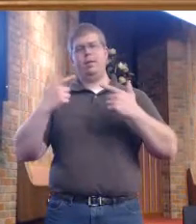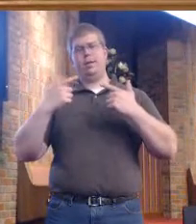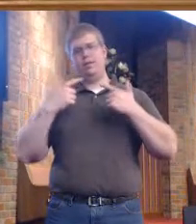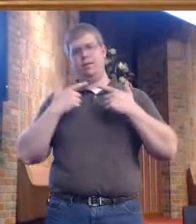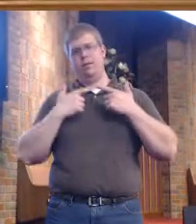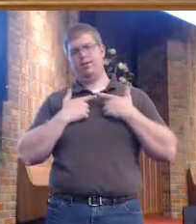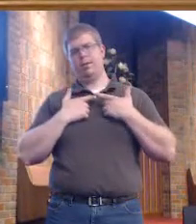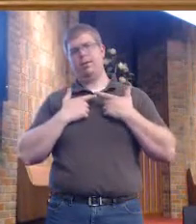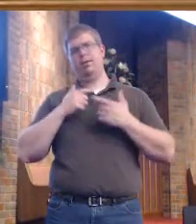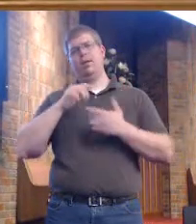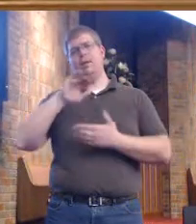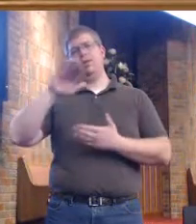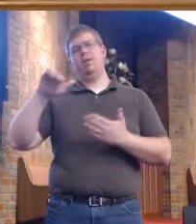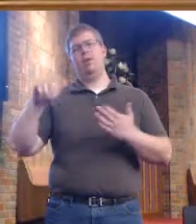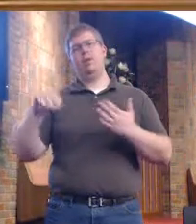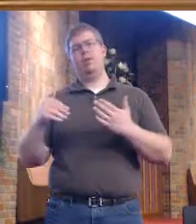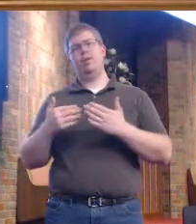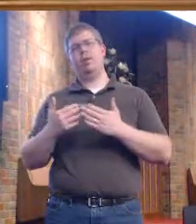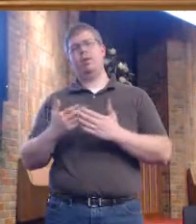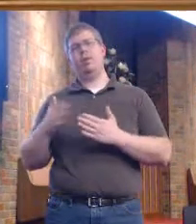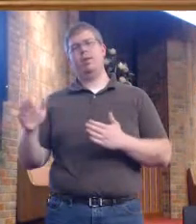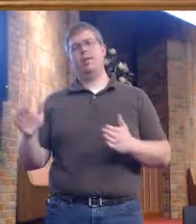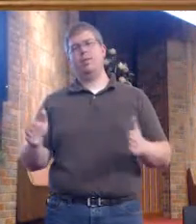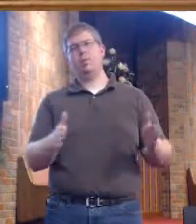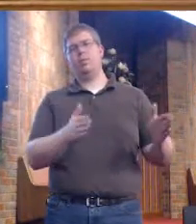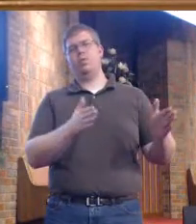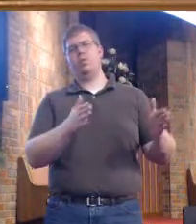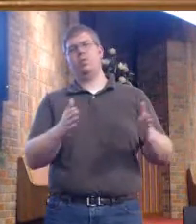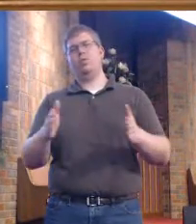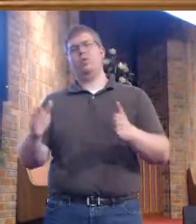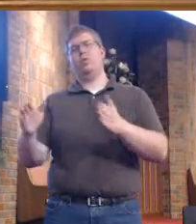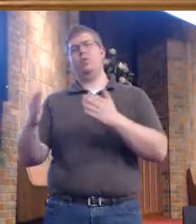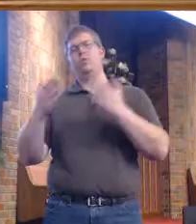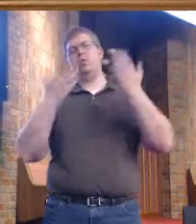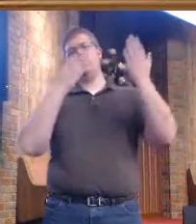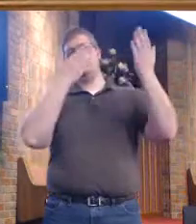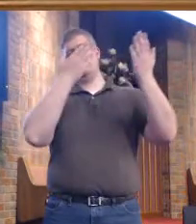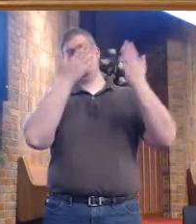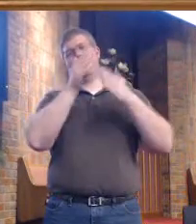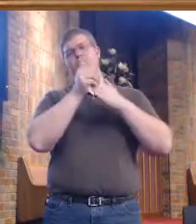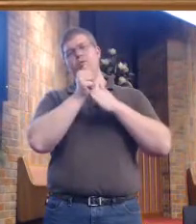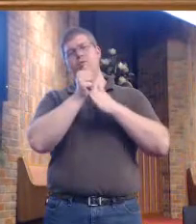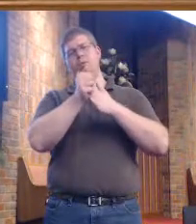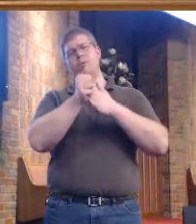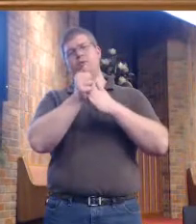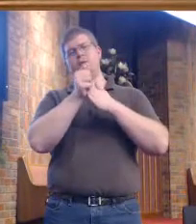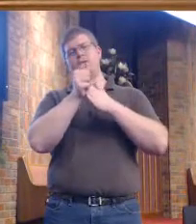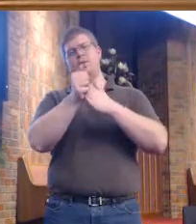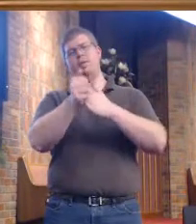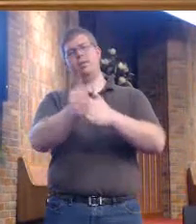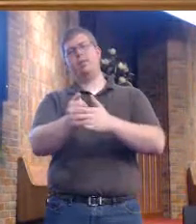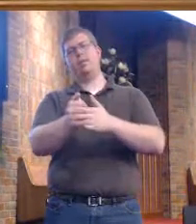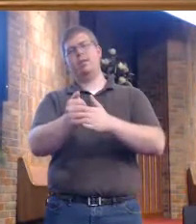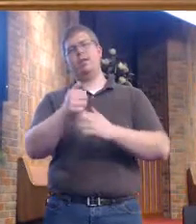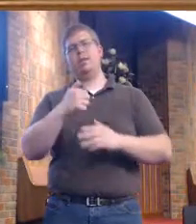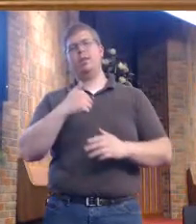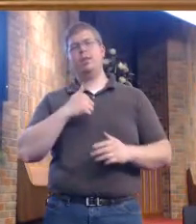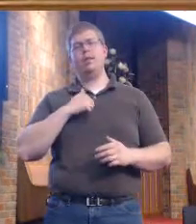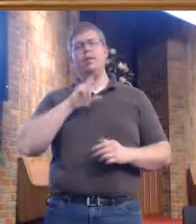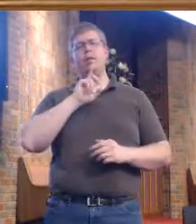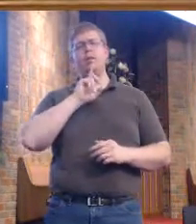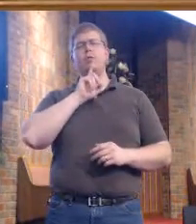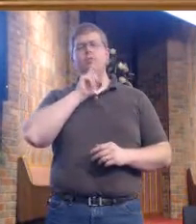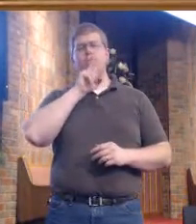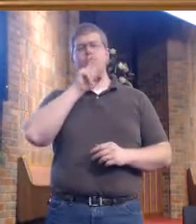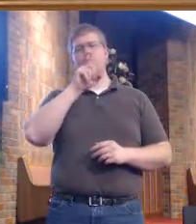And step by step you'll lead me. And